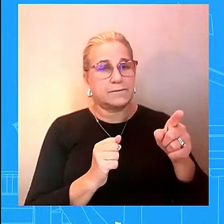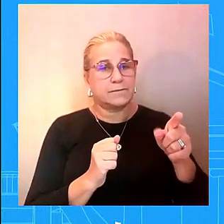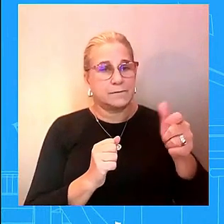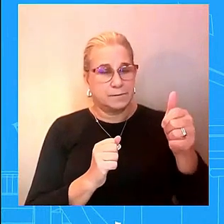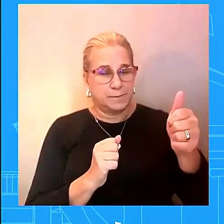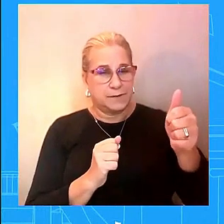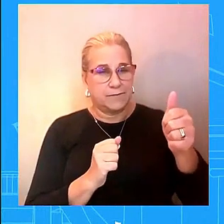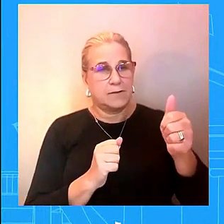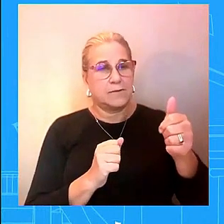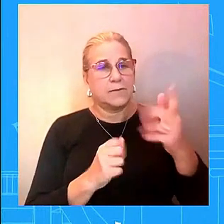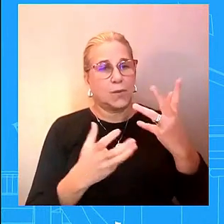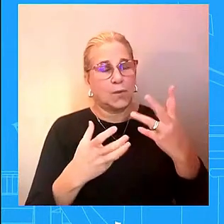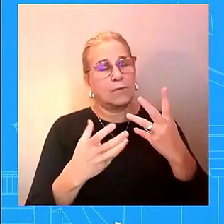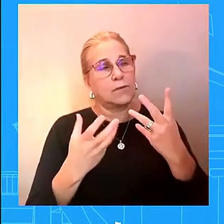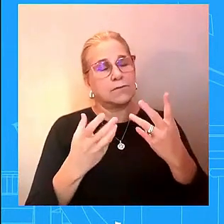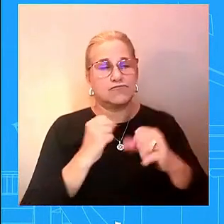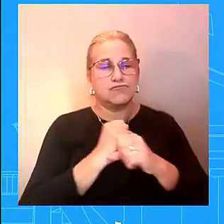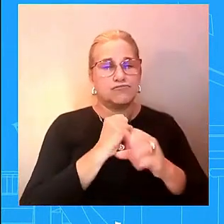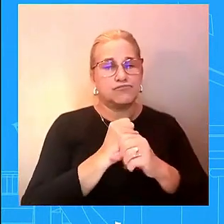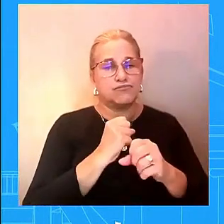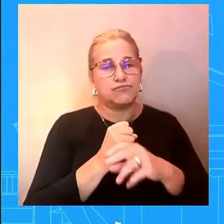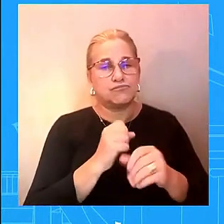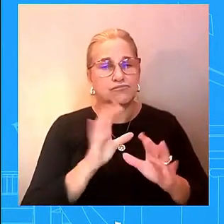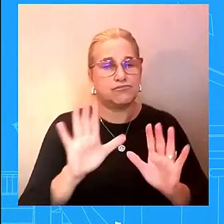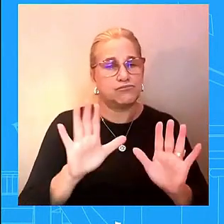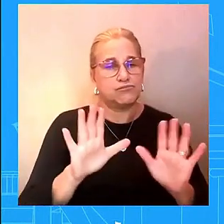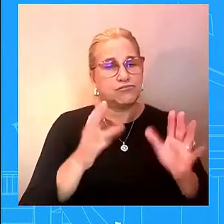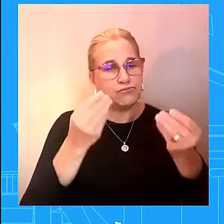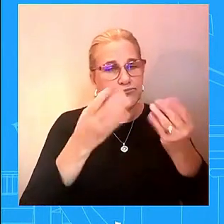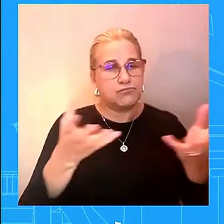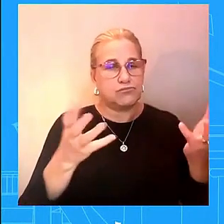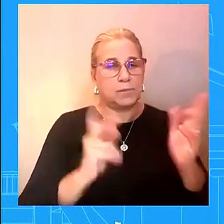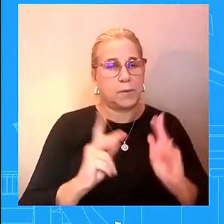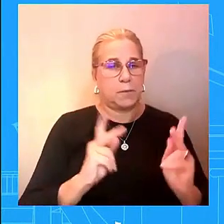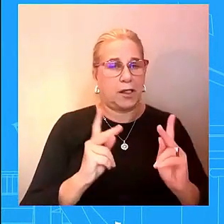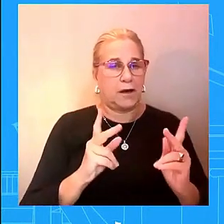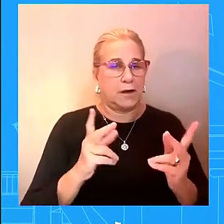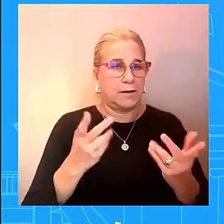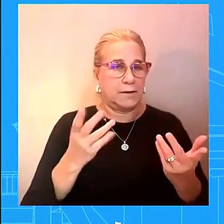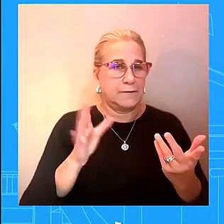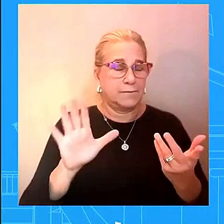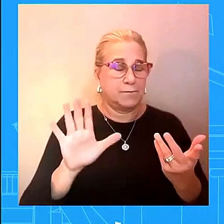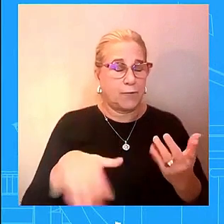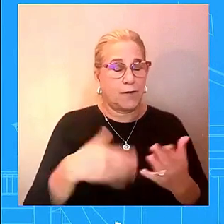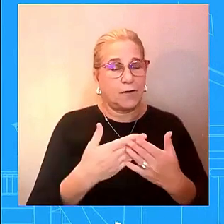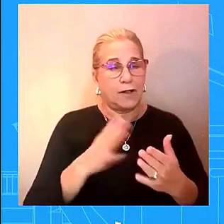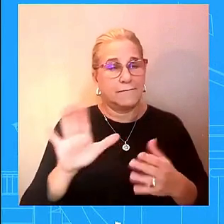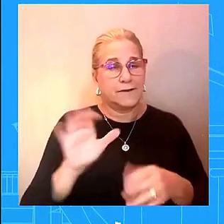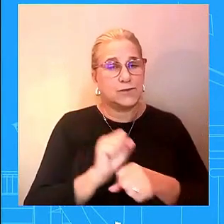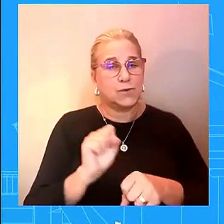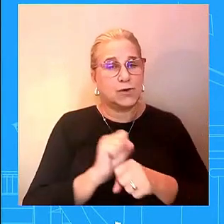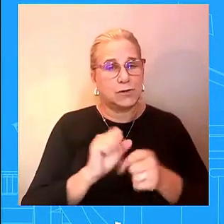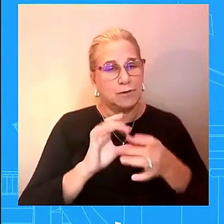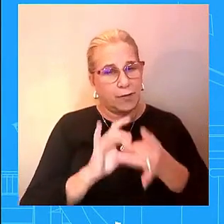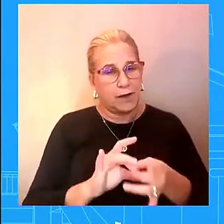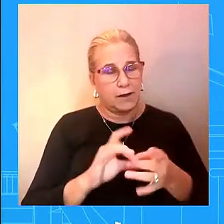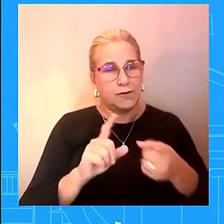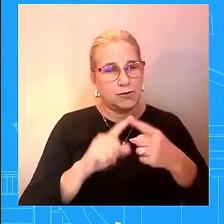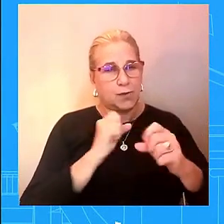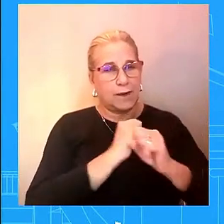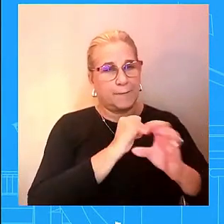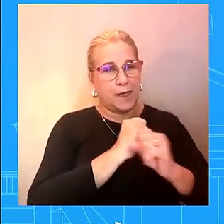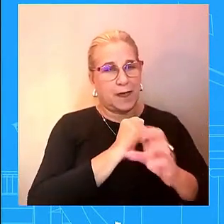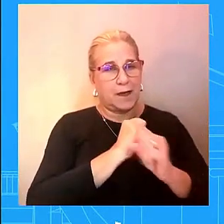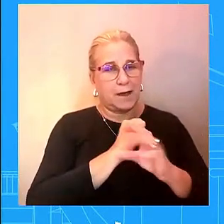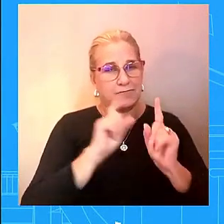that he was doing that uh there's going to be a campaign related event as i just mentioned tomorrow and there'll be more to come i think there will be more